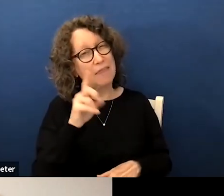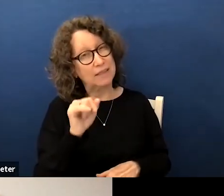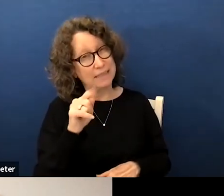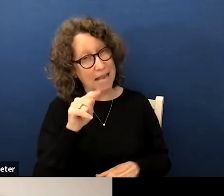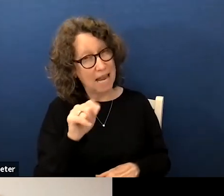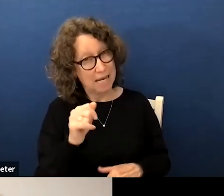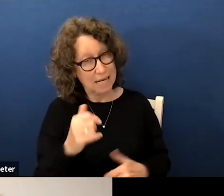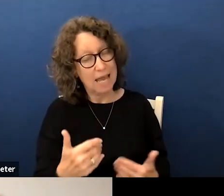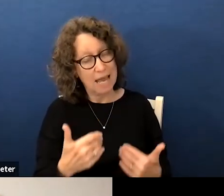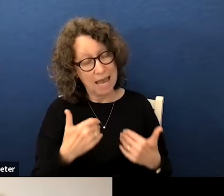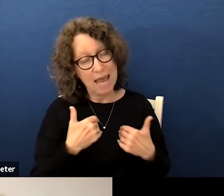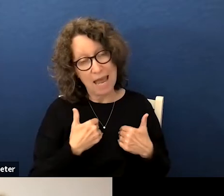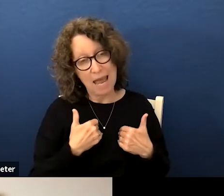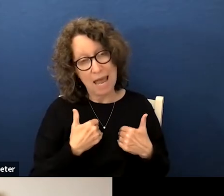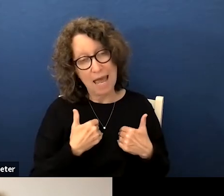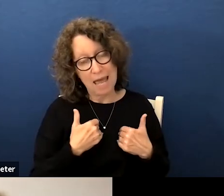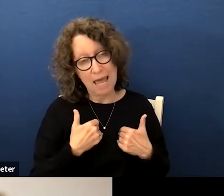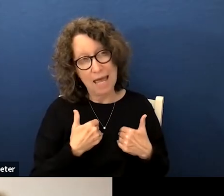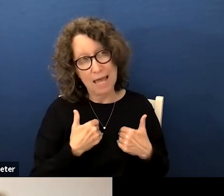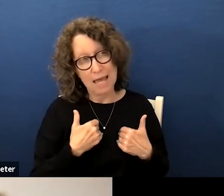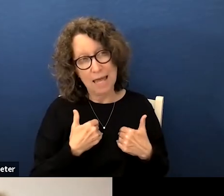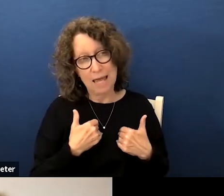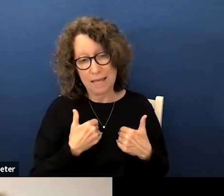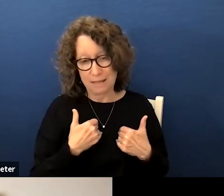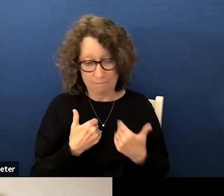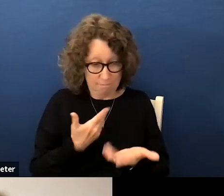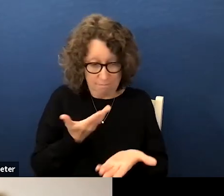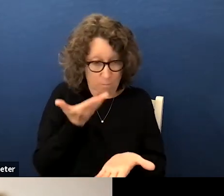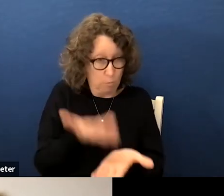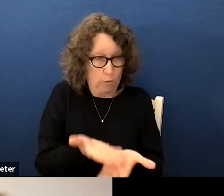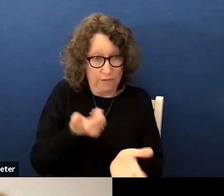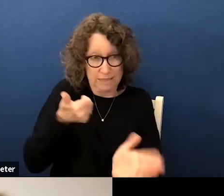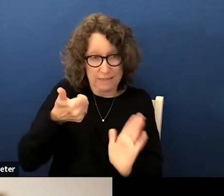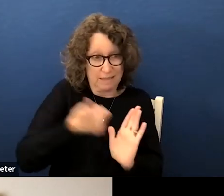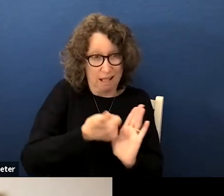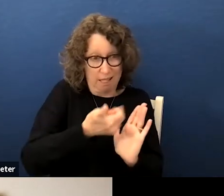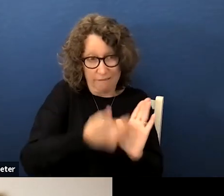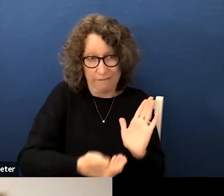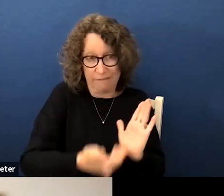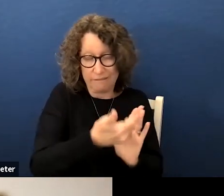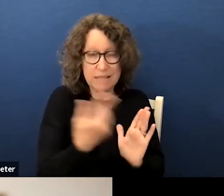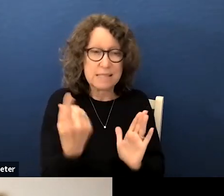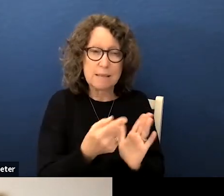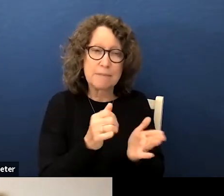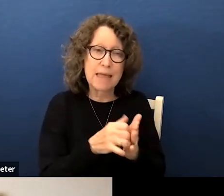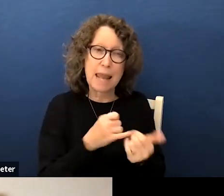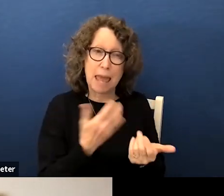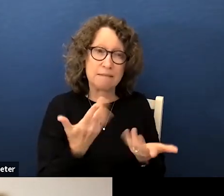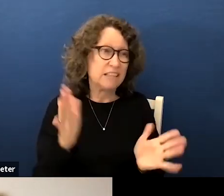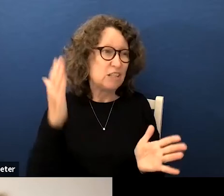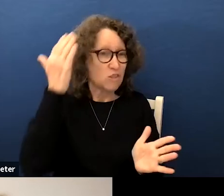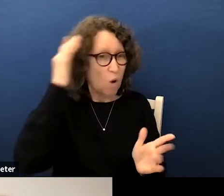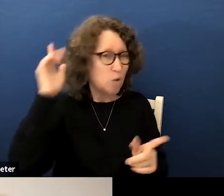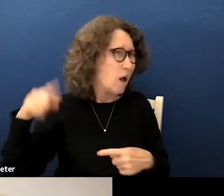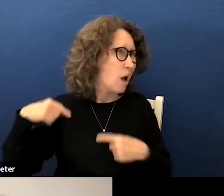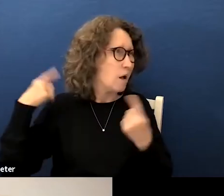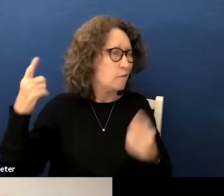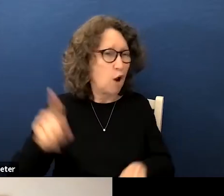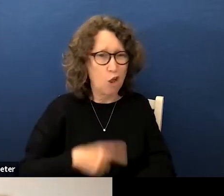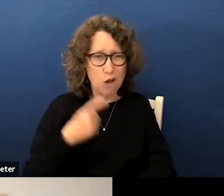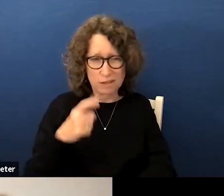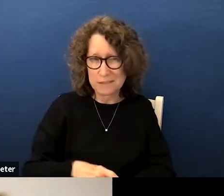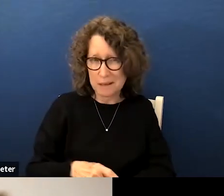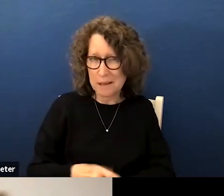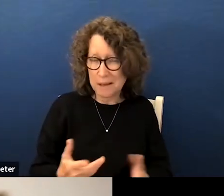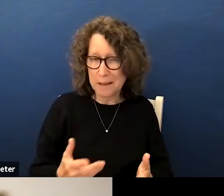had uh spoken for itself over something that had been known for quite some time